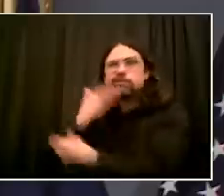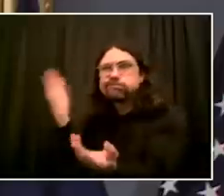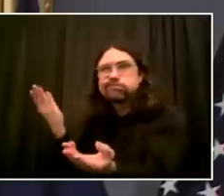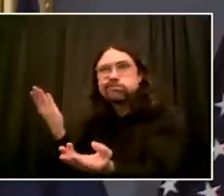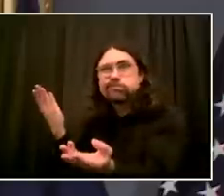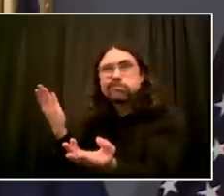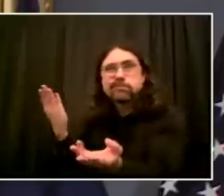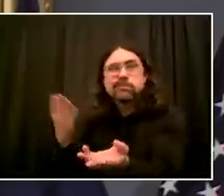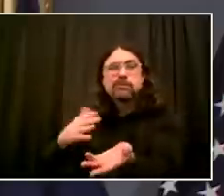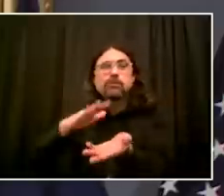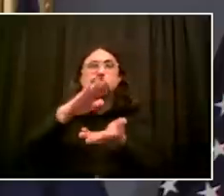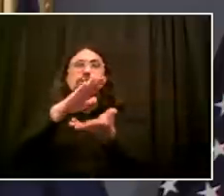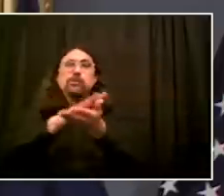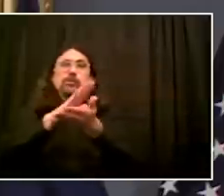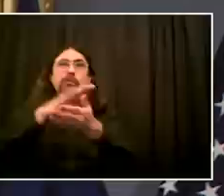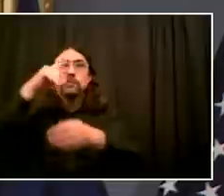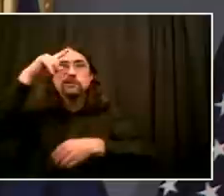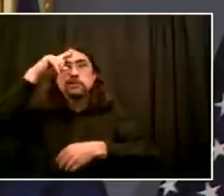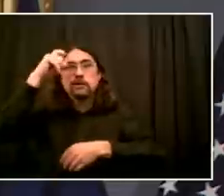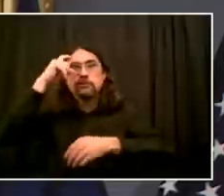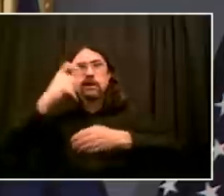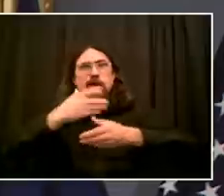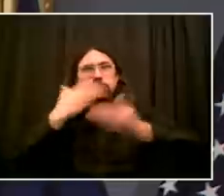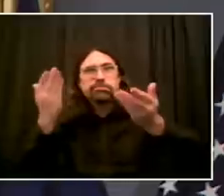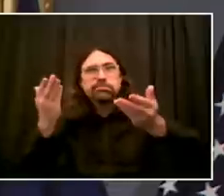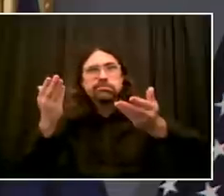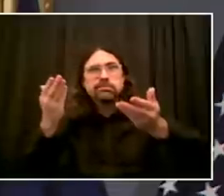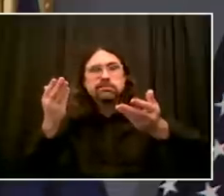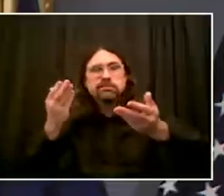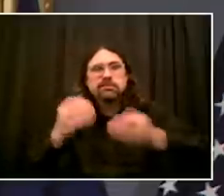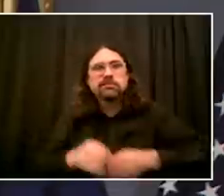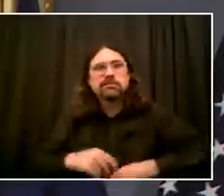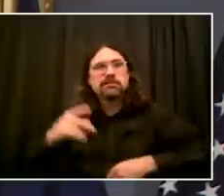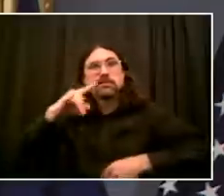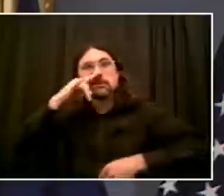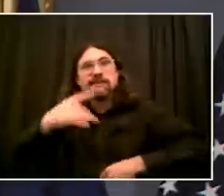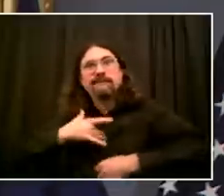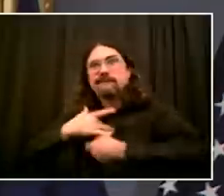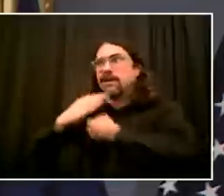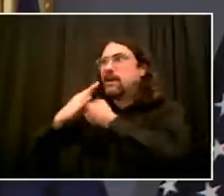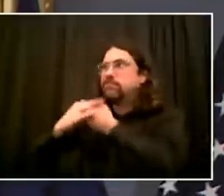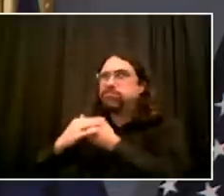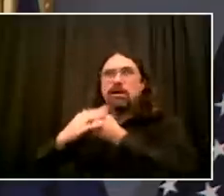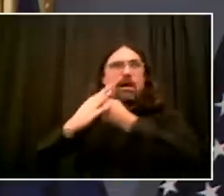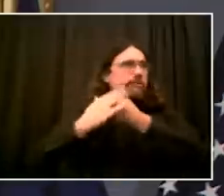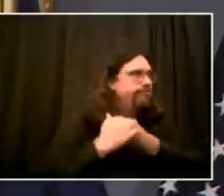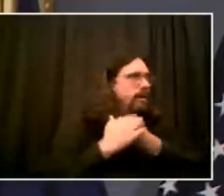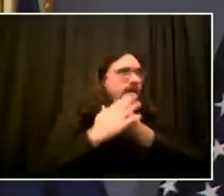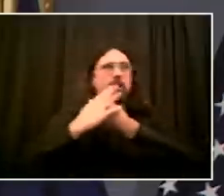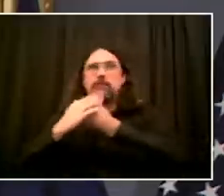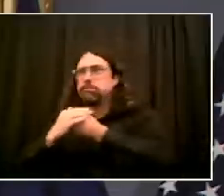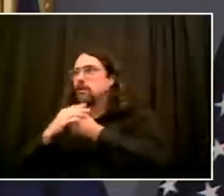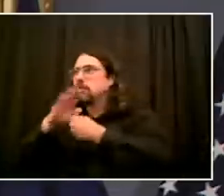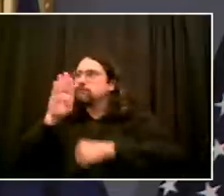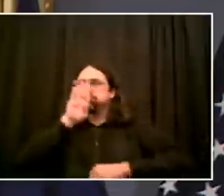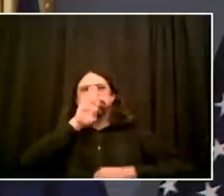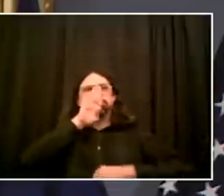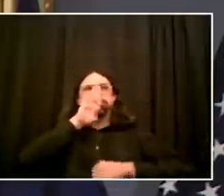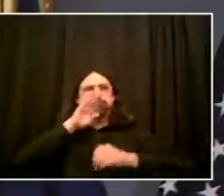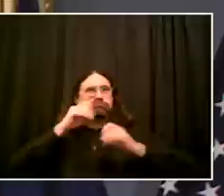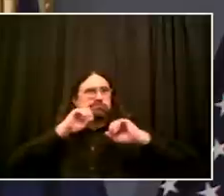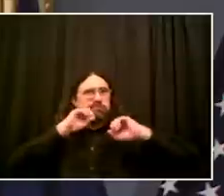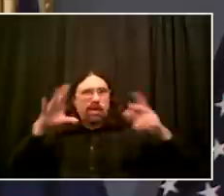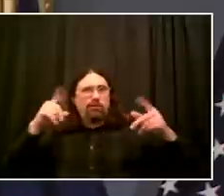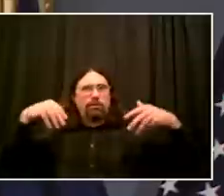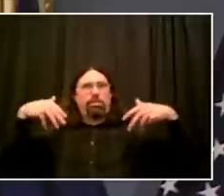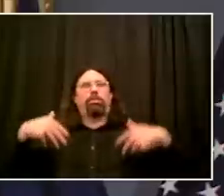There's no gathering points. There's no place for them to go. And so there's a lot of pent up anger that makes